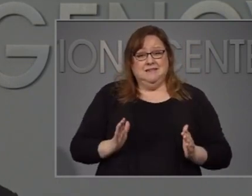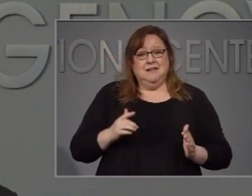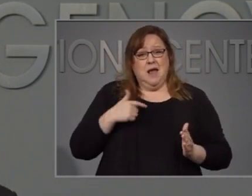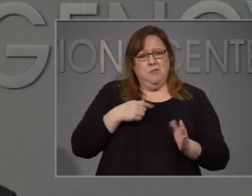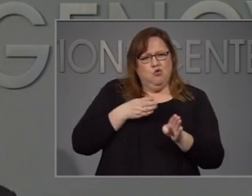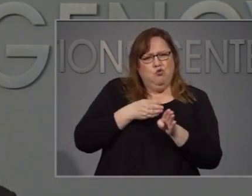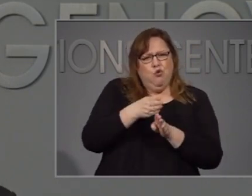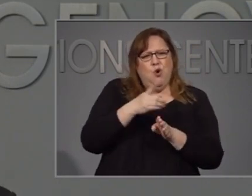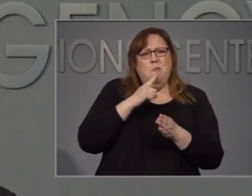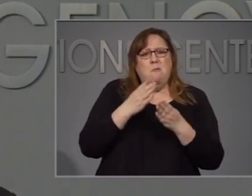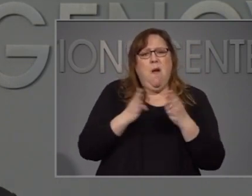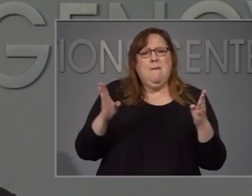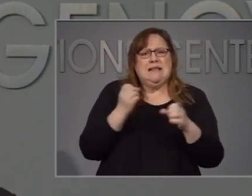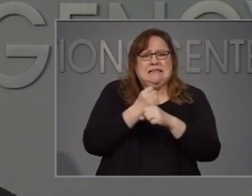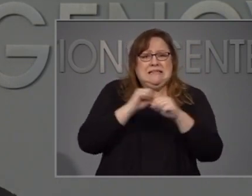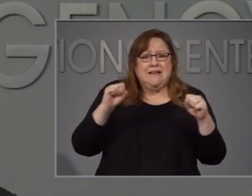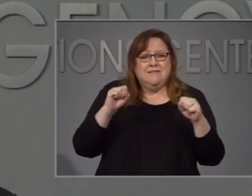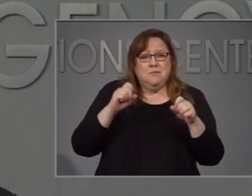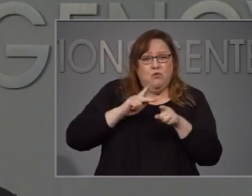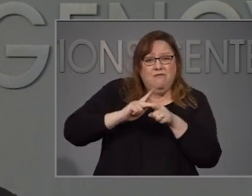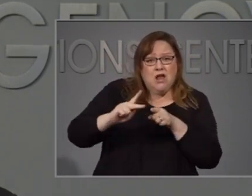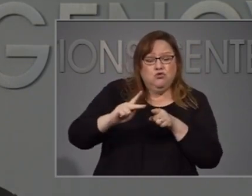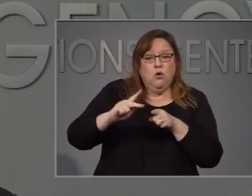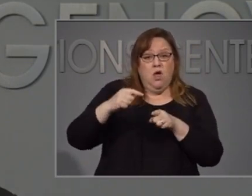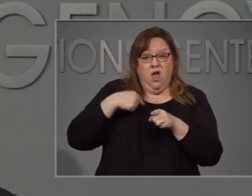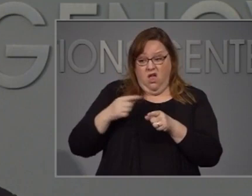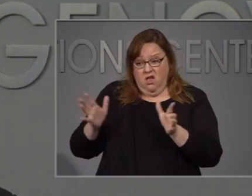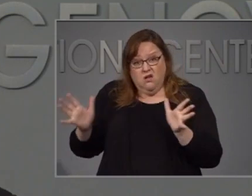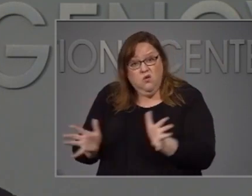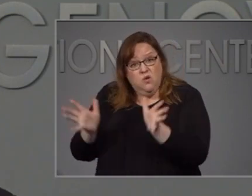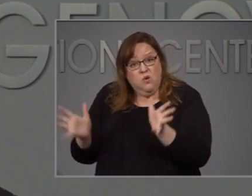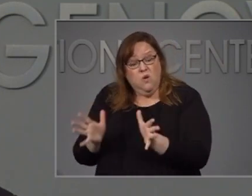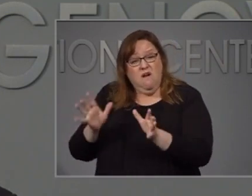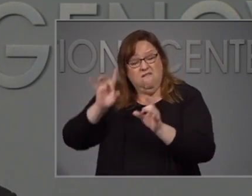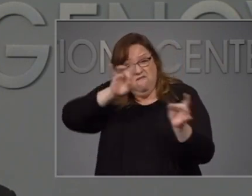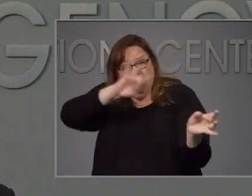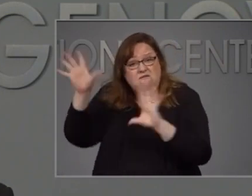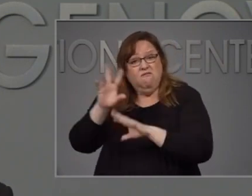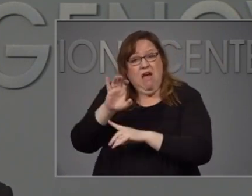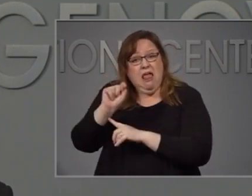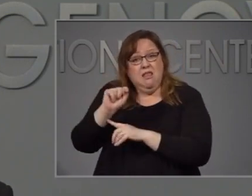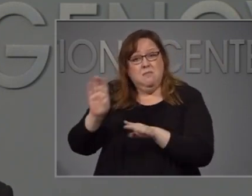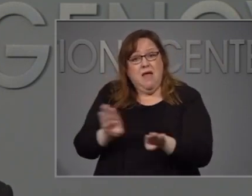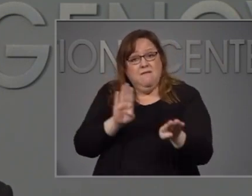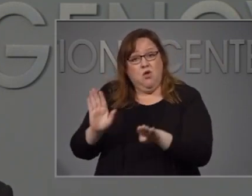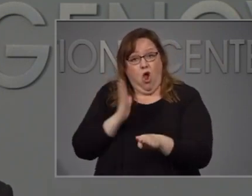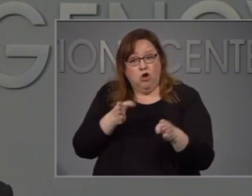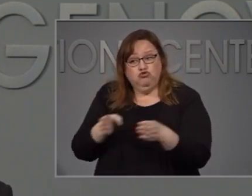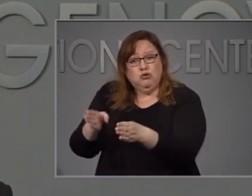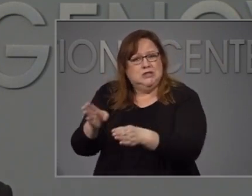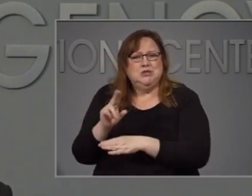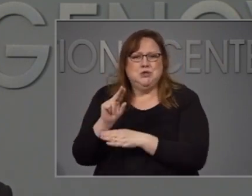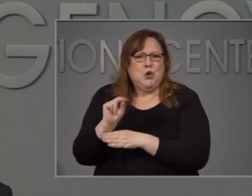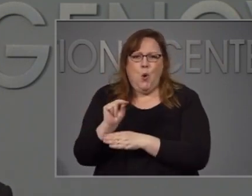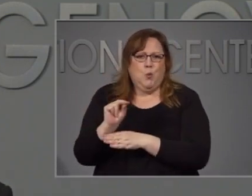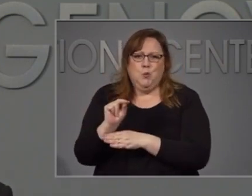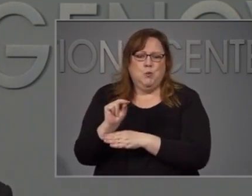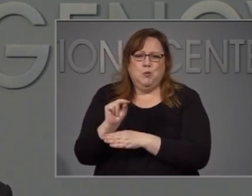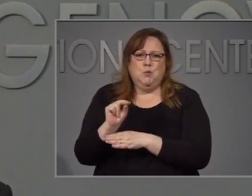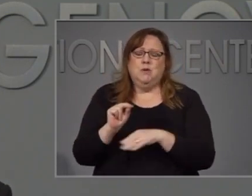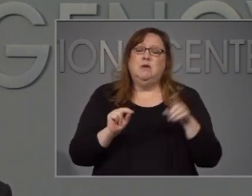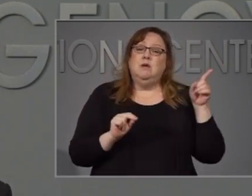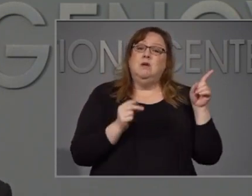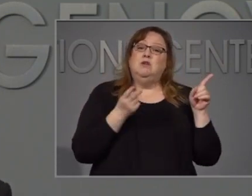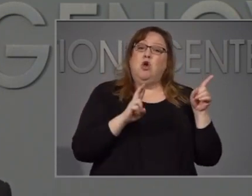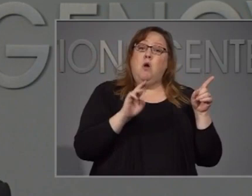I can never, ever condone violent behavior in our streets. Dr. King admonished us in his words